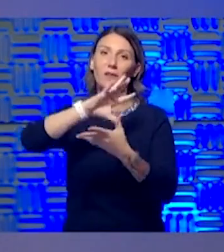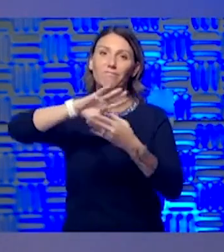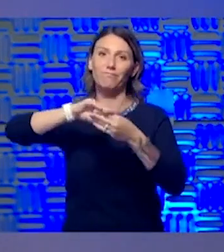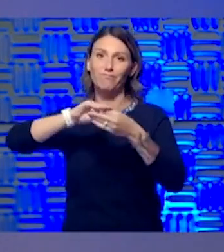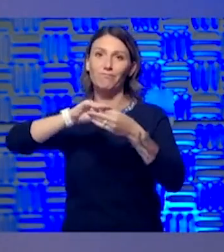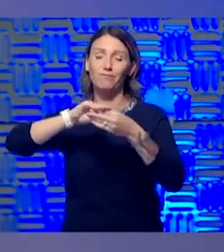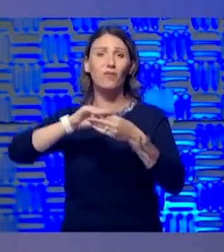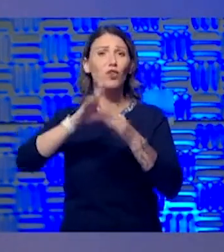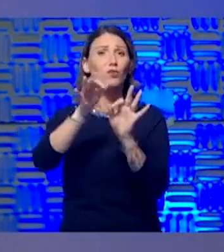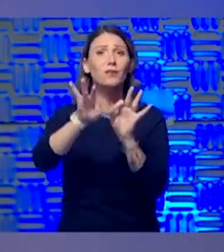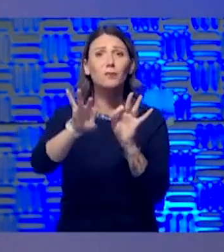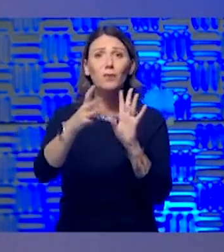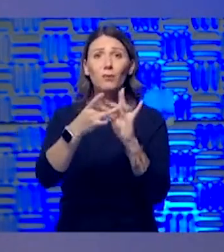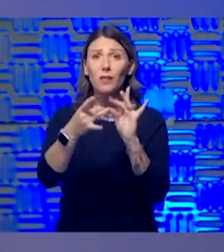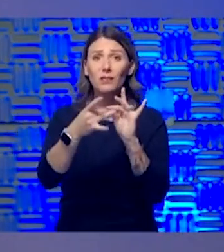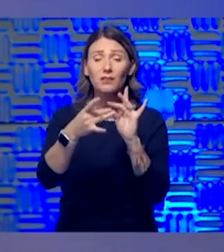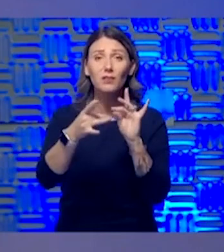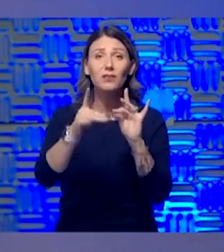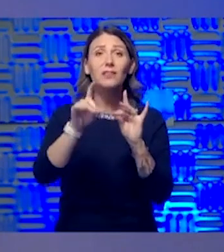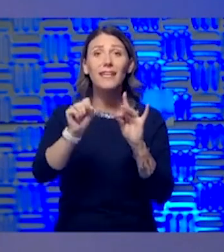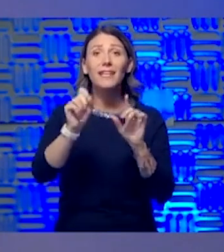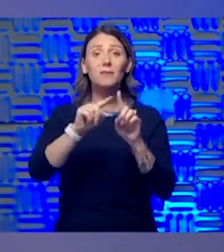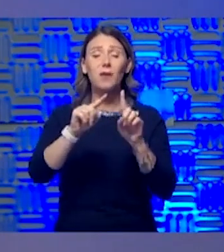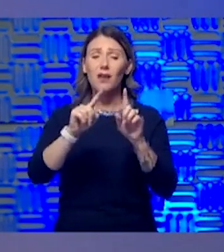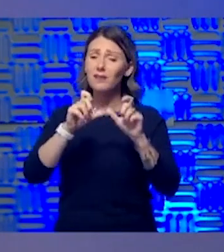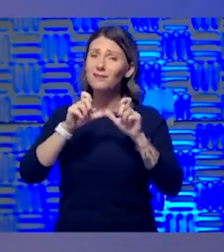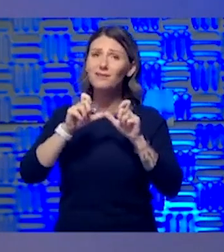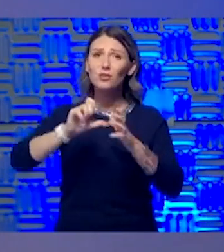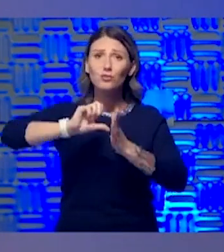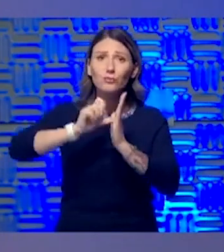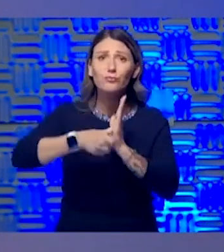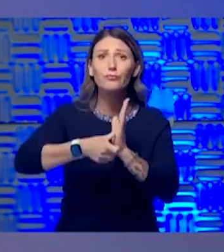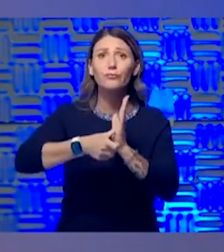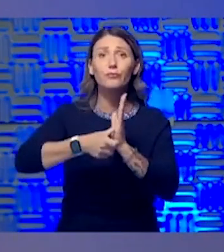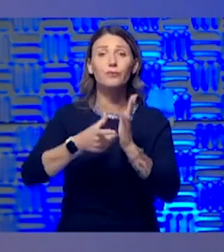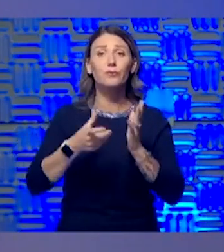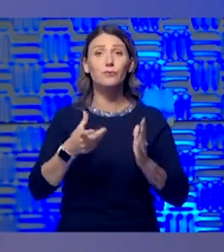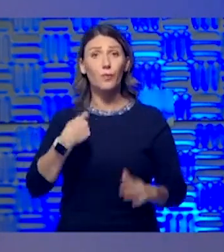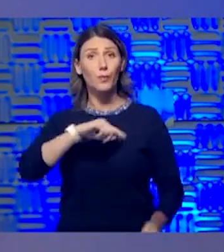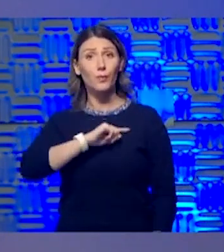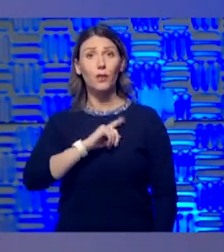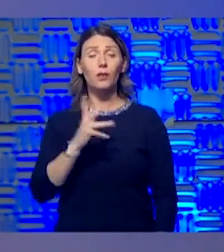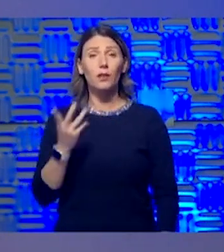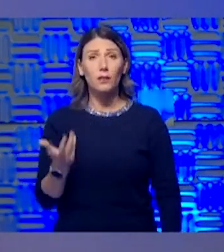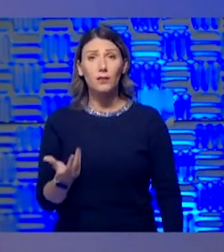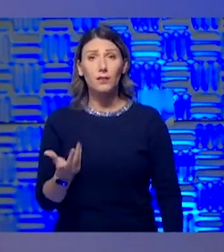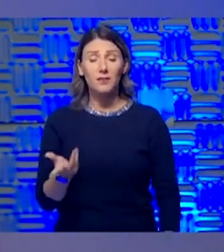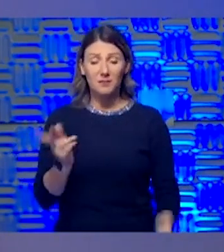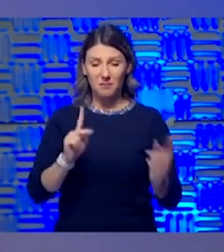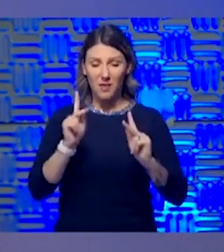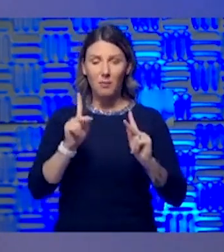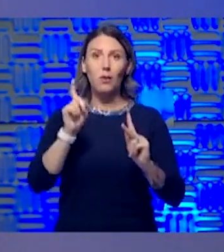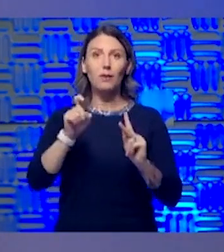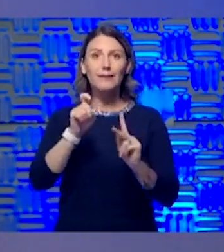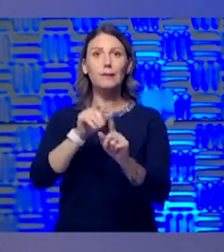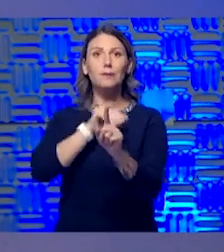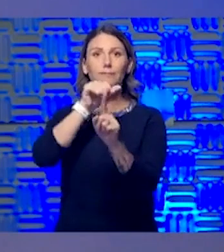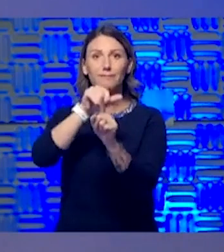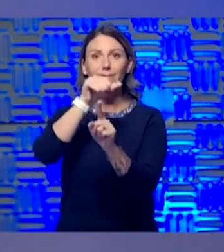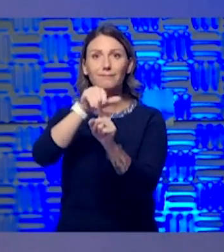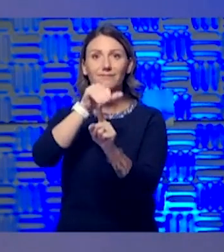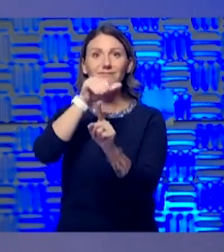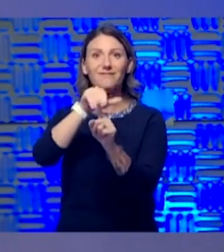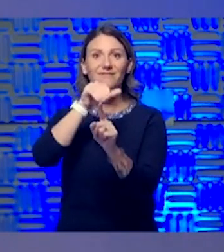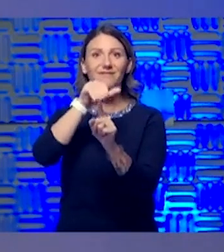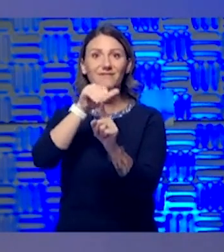but they need to continue to be reinforced because we, you know, as people just, we need that reinforcement for